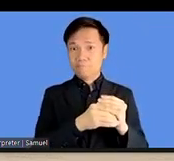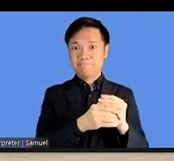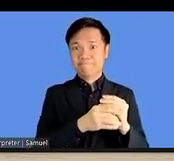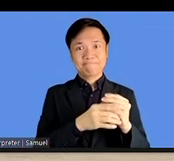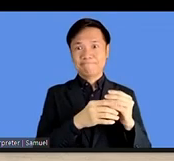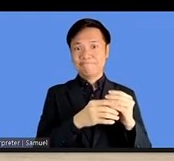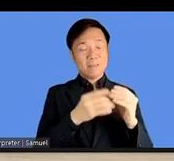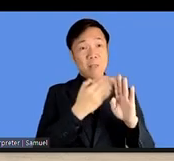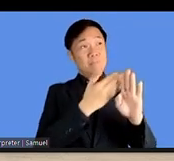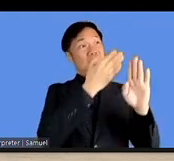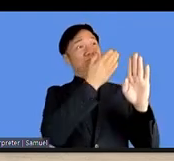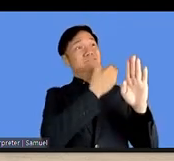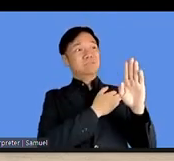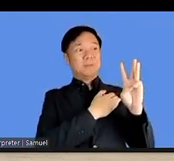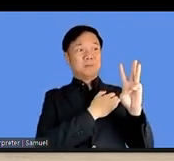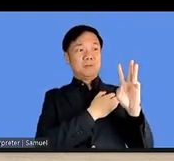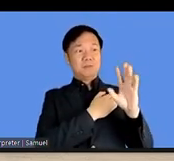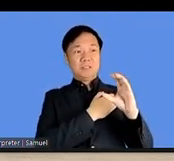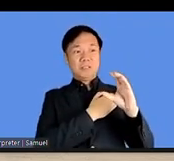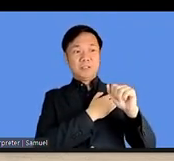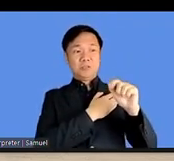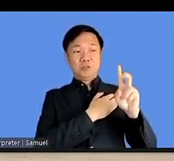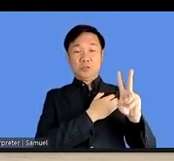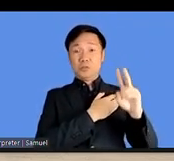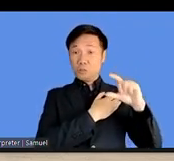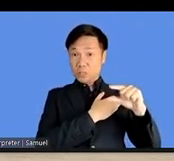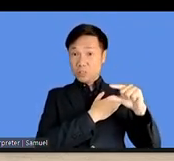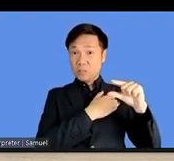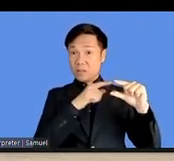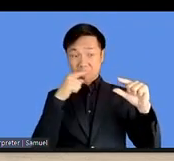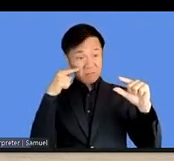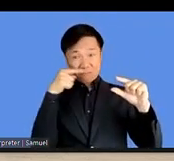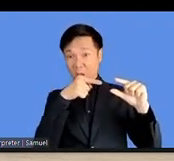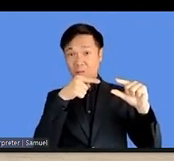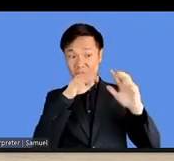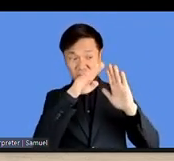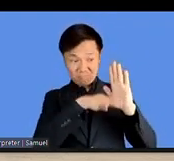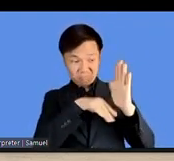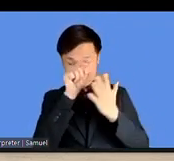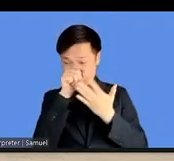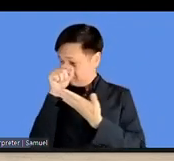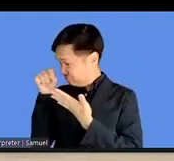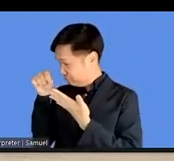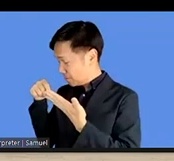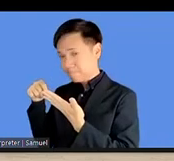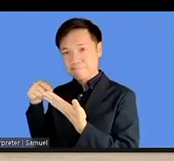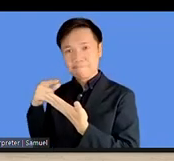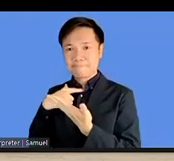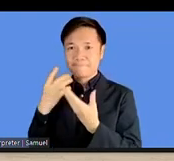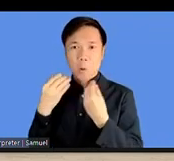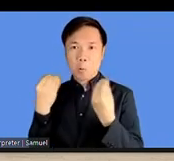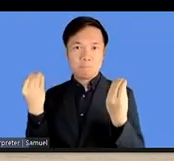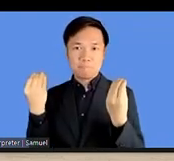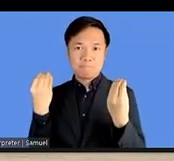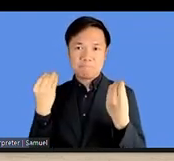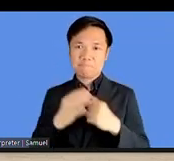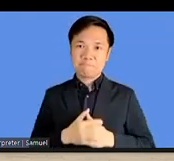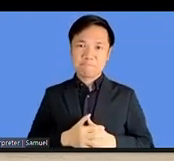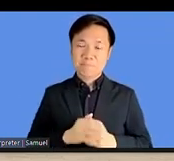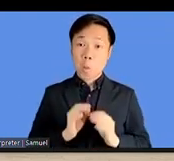from my, I think that there, there has to be, um,